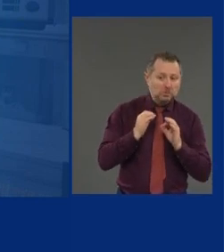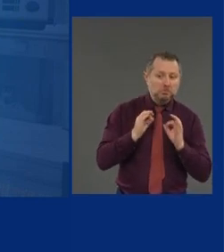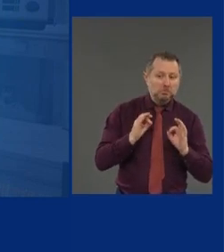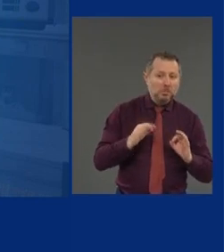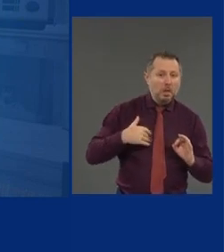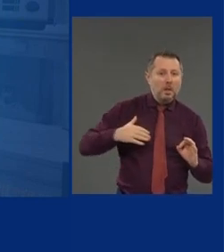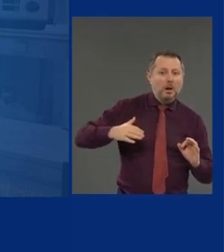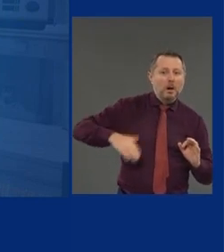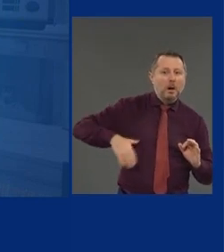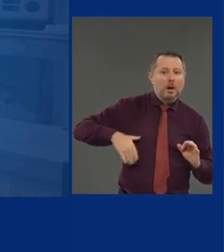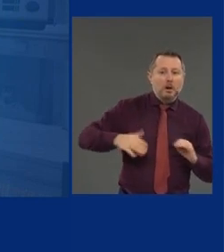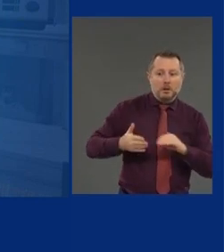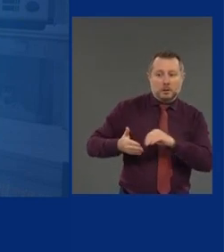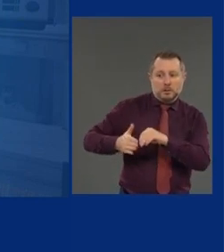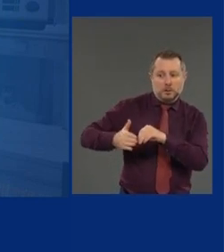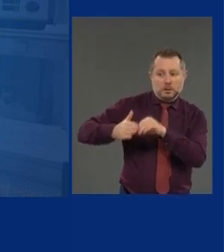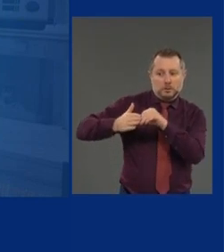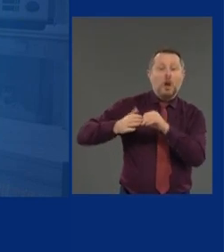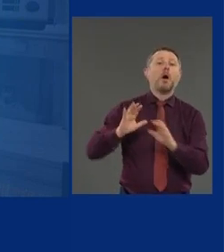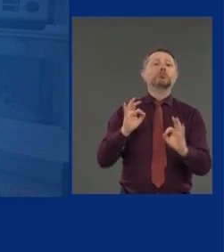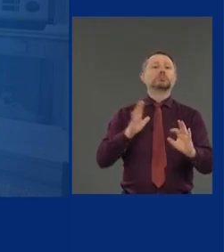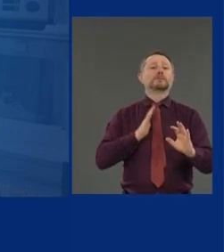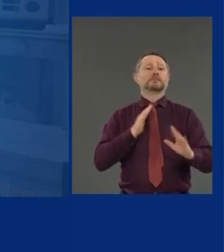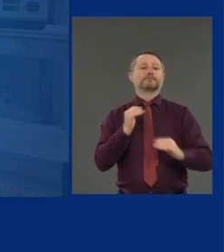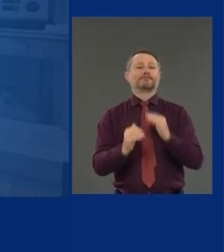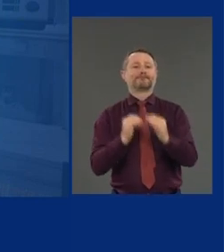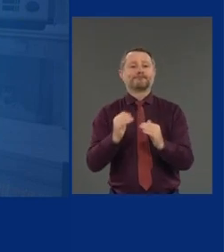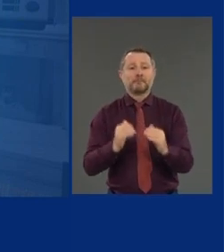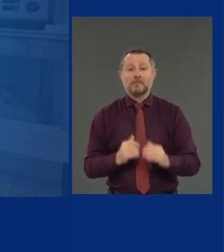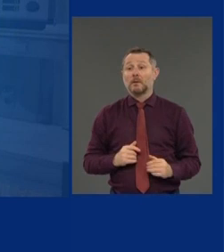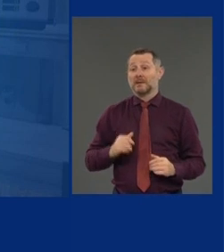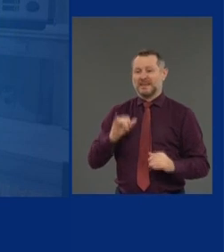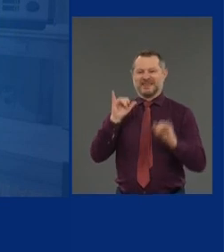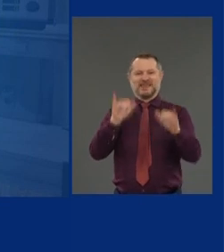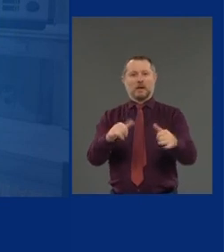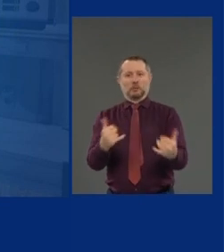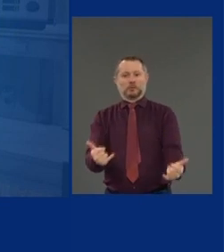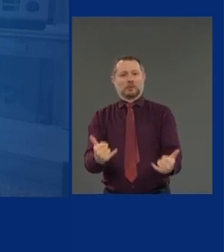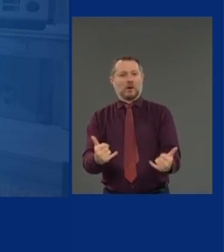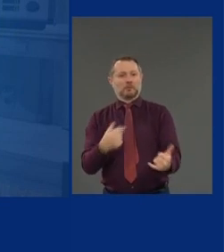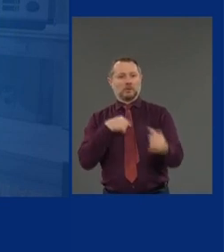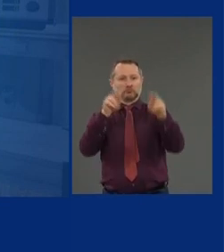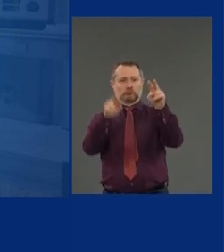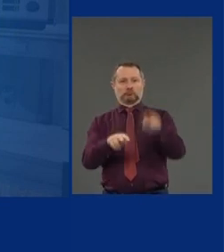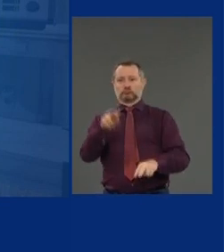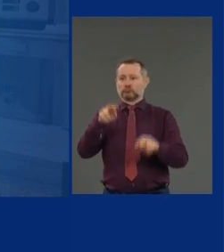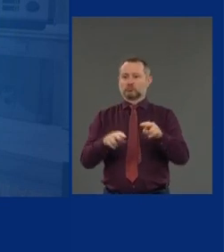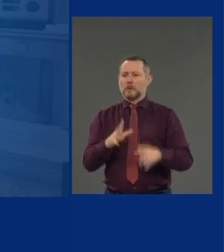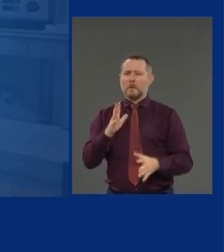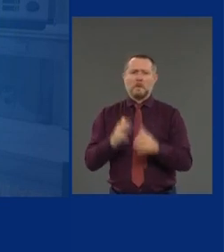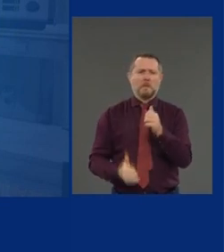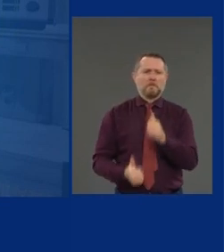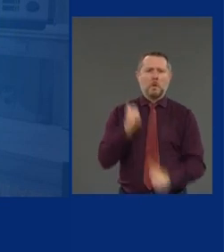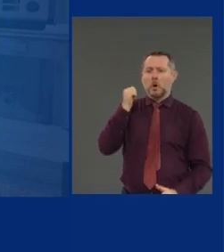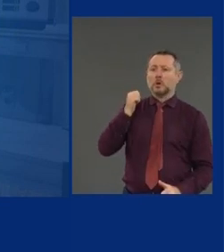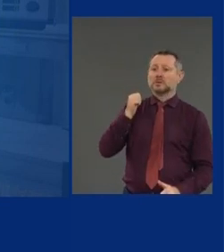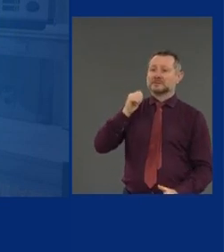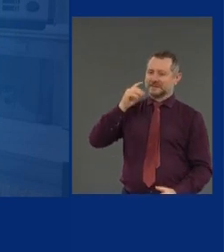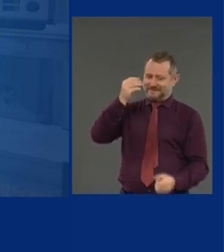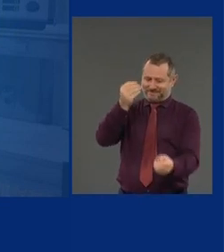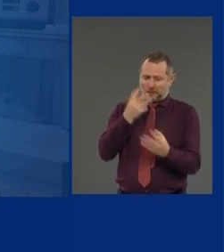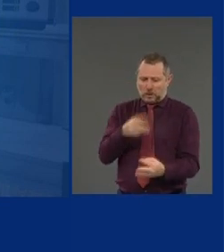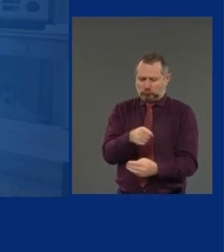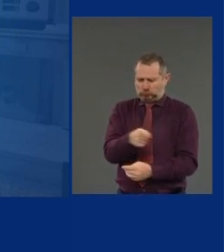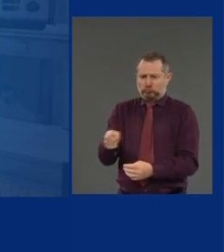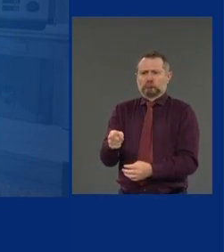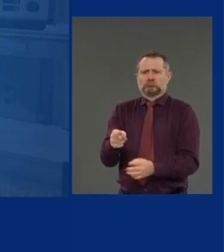spread. That's where we are, and that will be the most informed reopening of any state in the